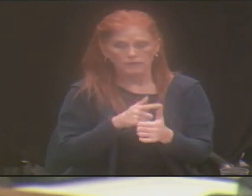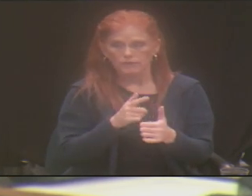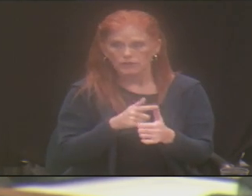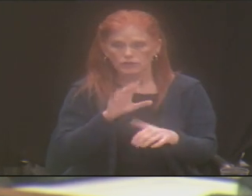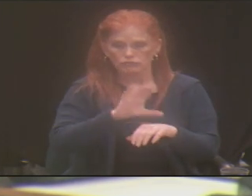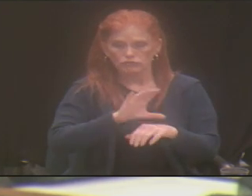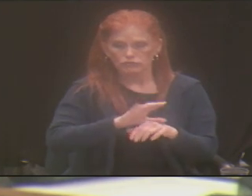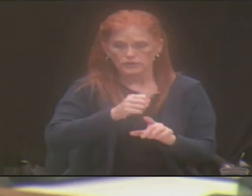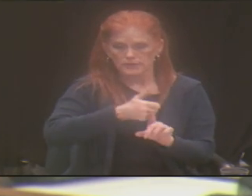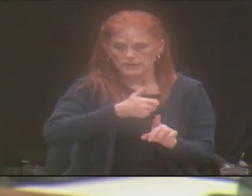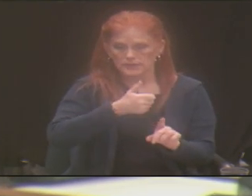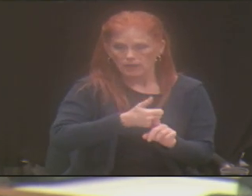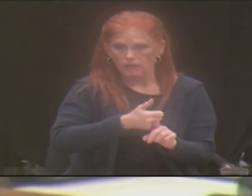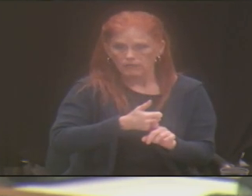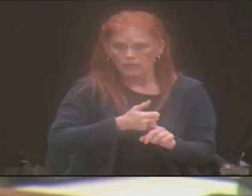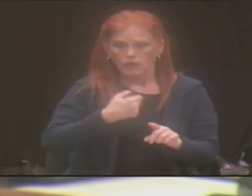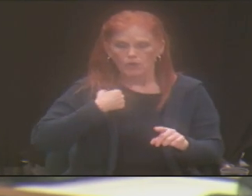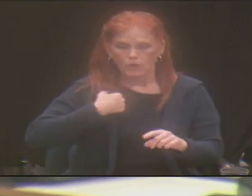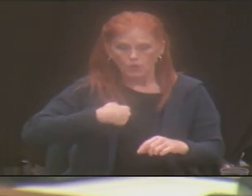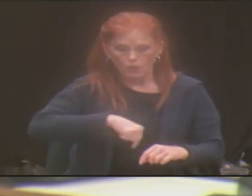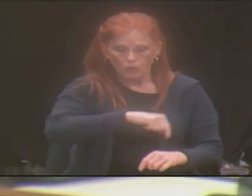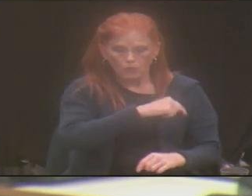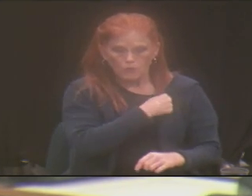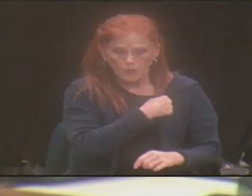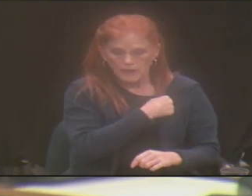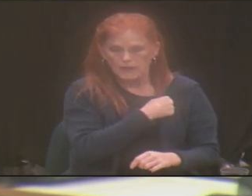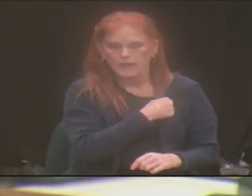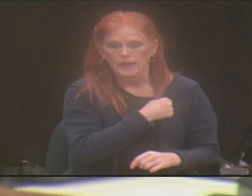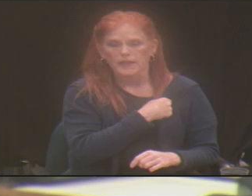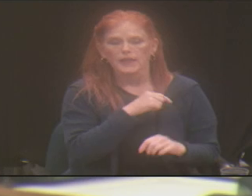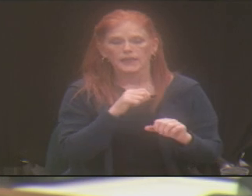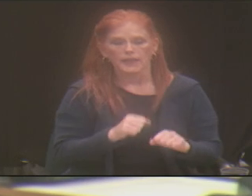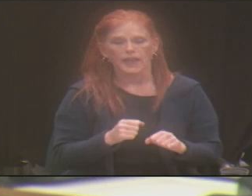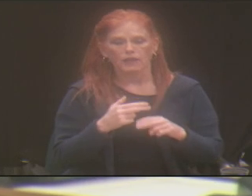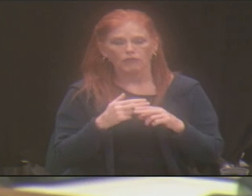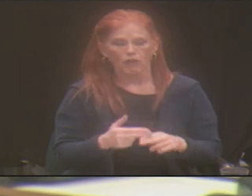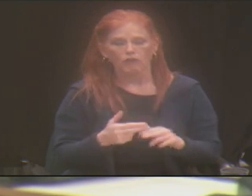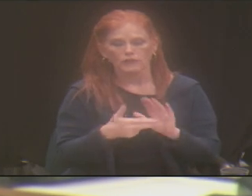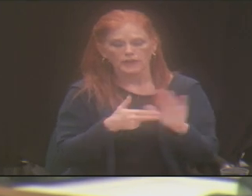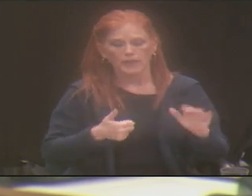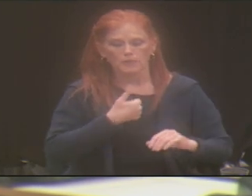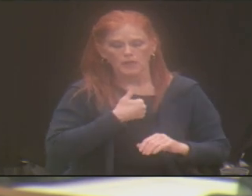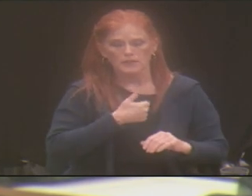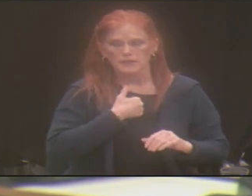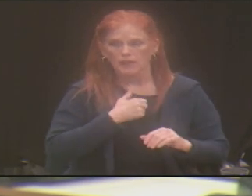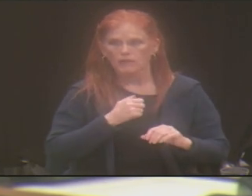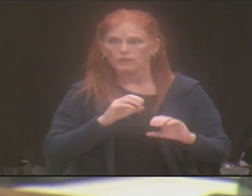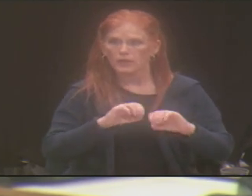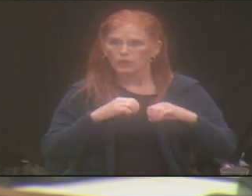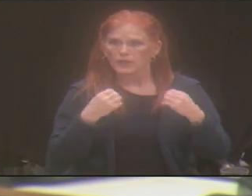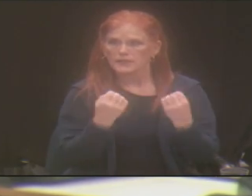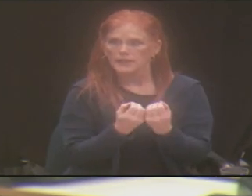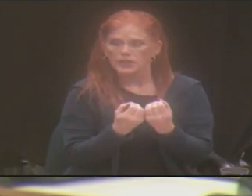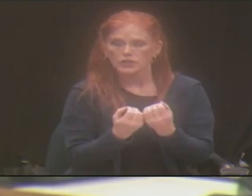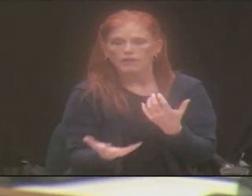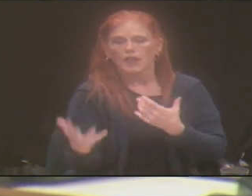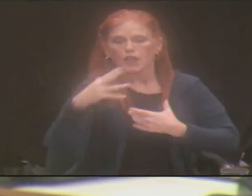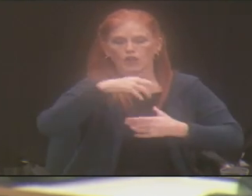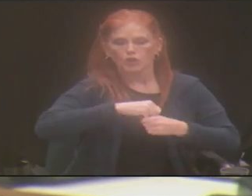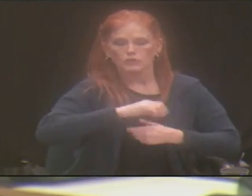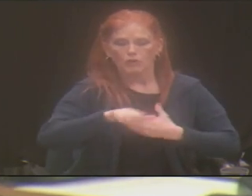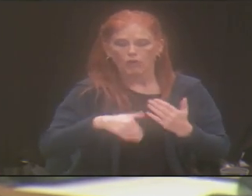church. How can we look at being an inclusive organization? How can individuals with